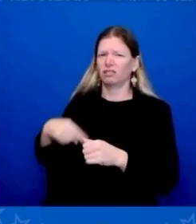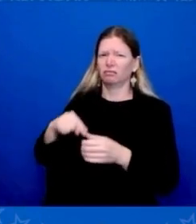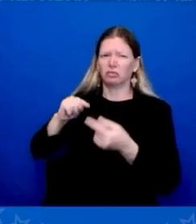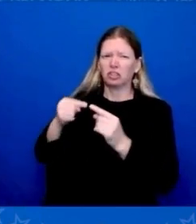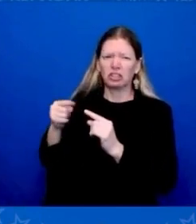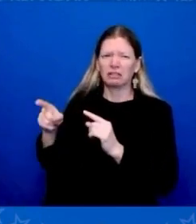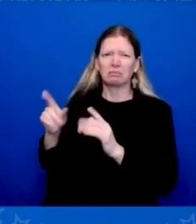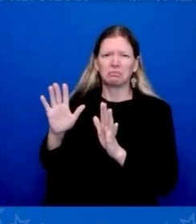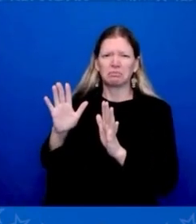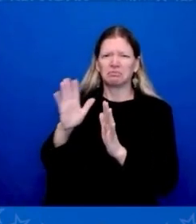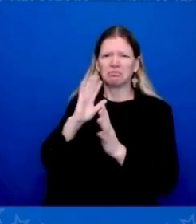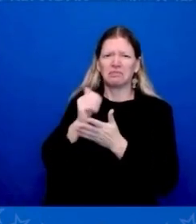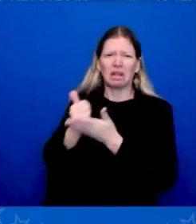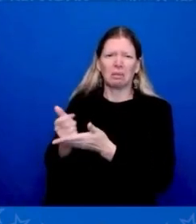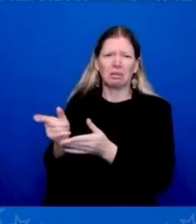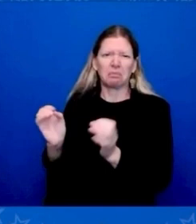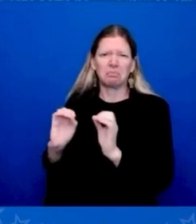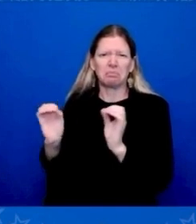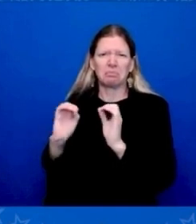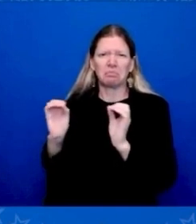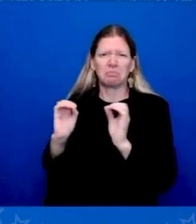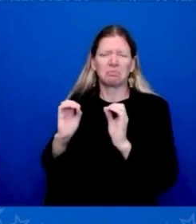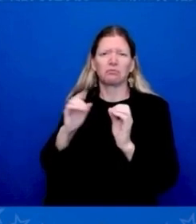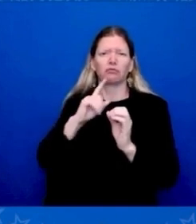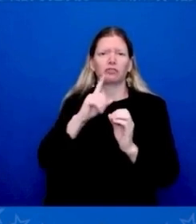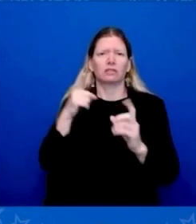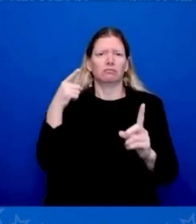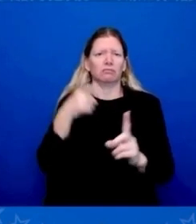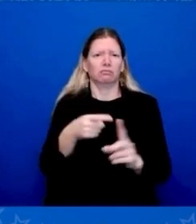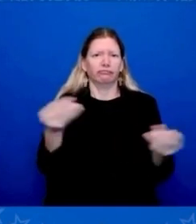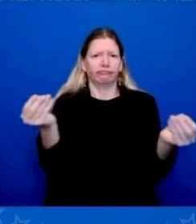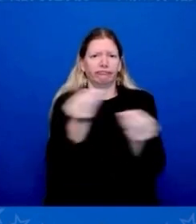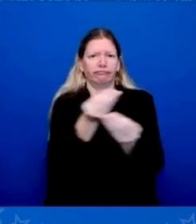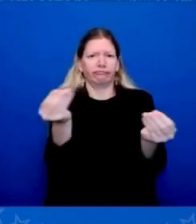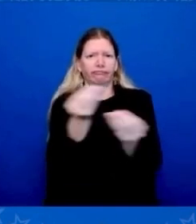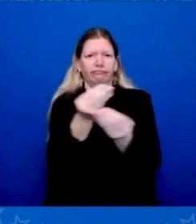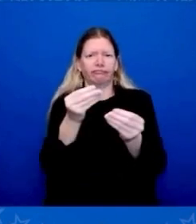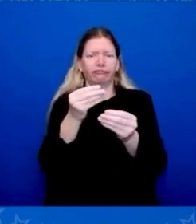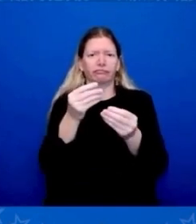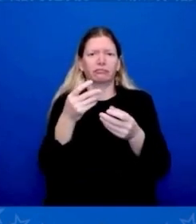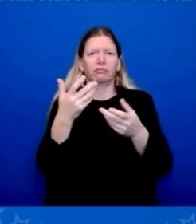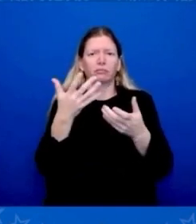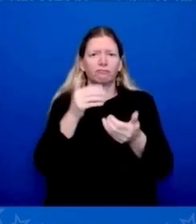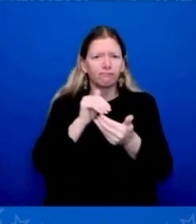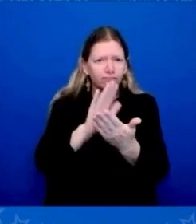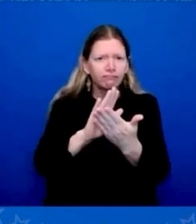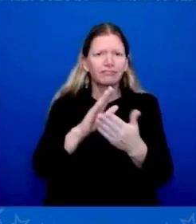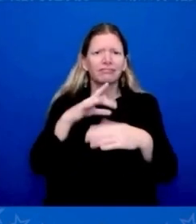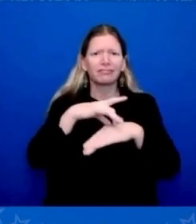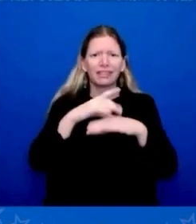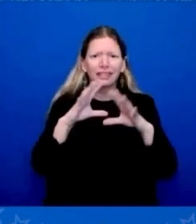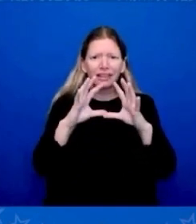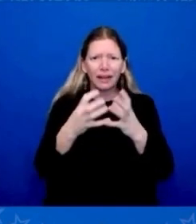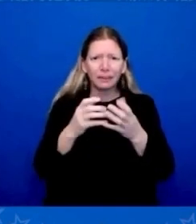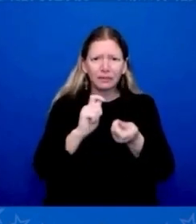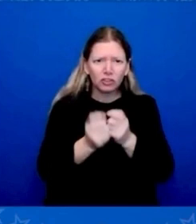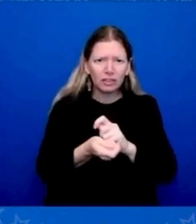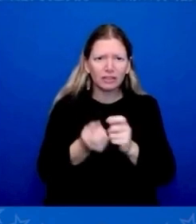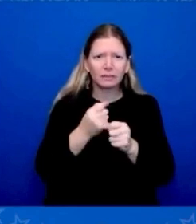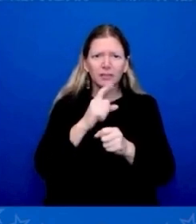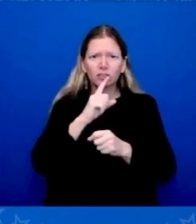Look, my thesis has been from the beginning, both domestically and in terms of foreign policy,